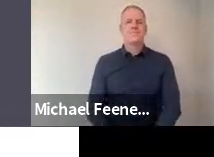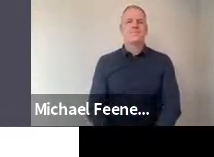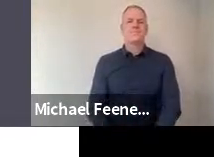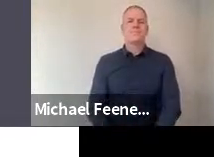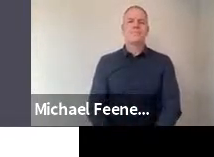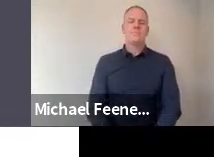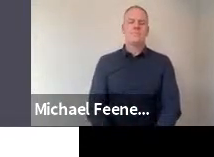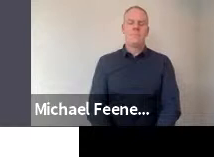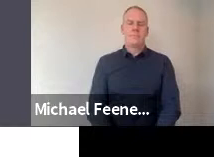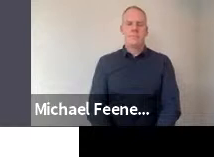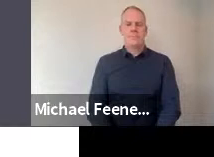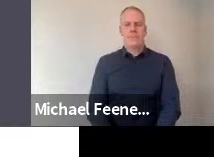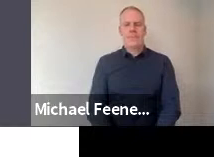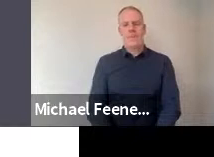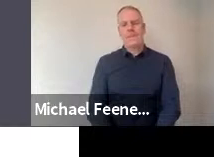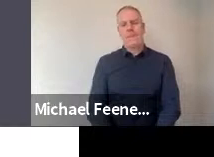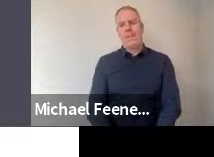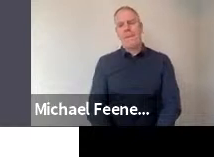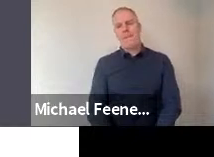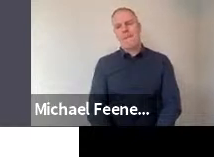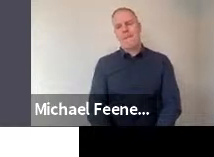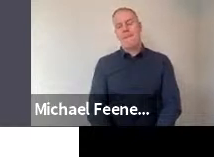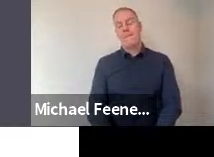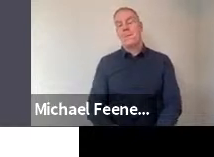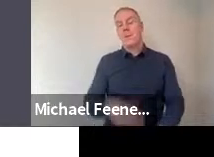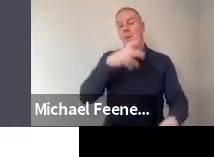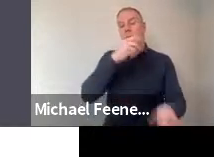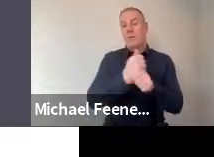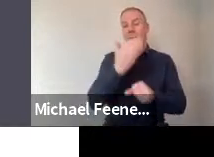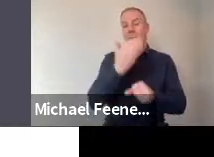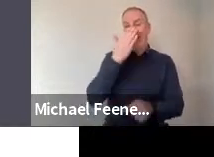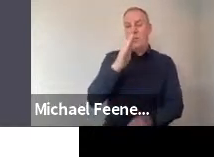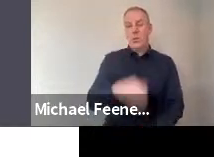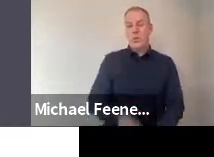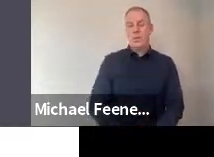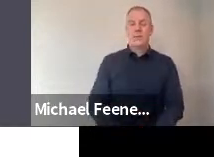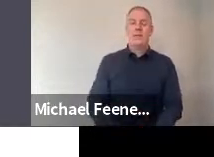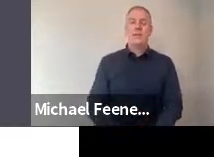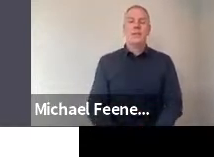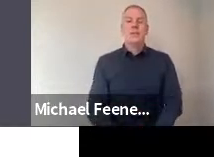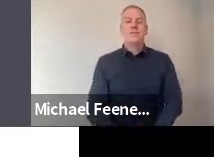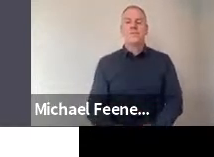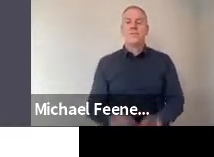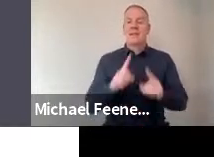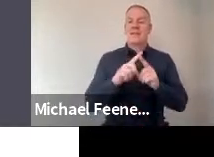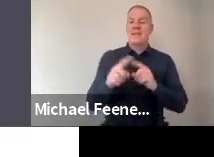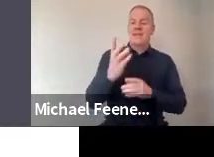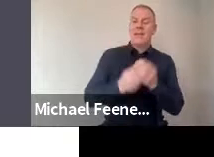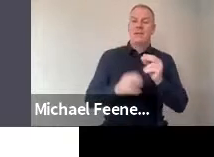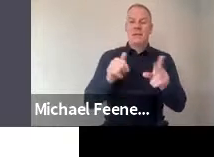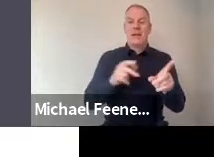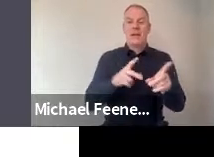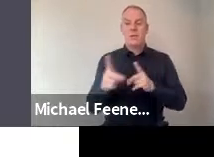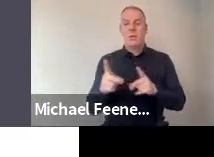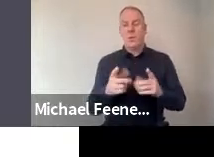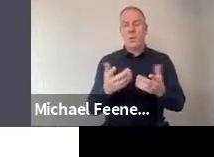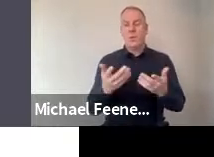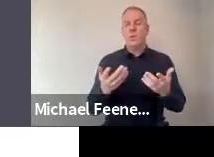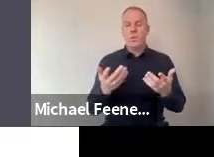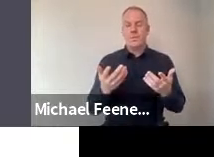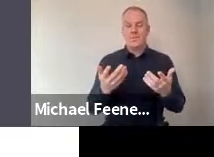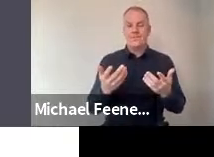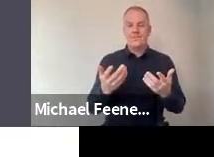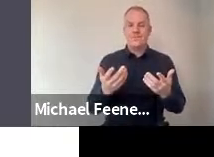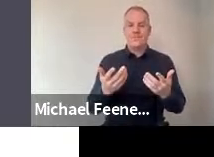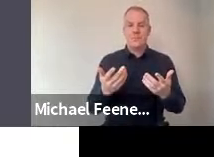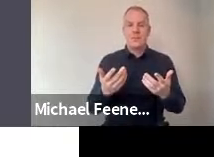So we asked attitudes about different steps that could be potentially taken. So we